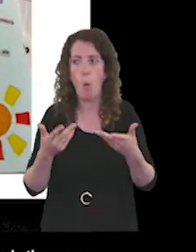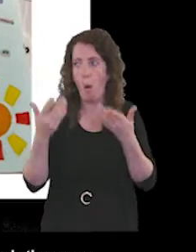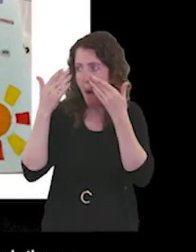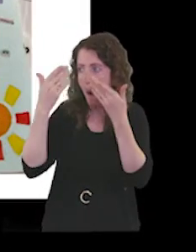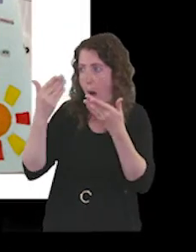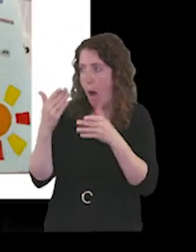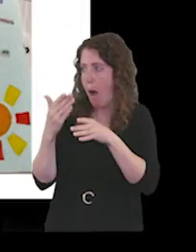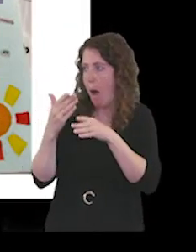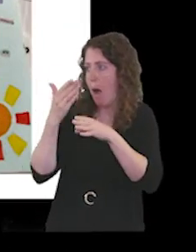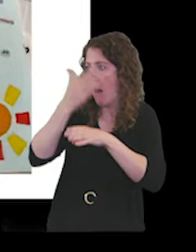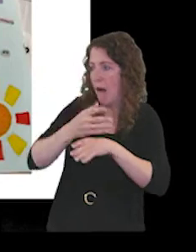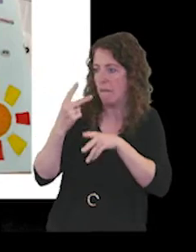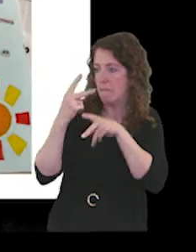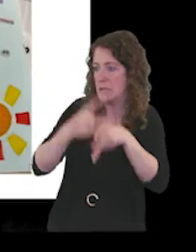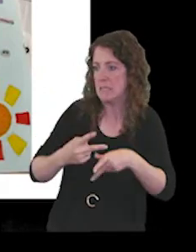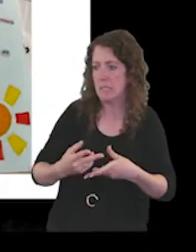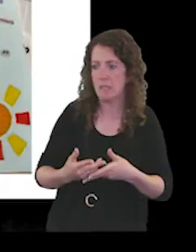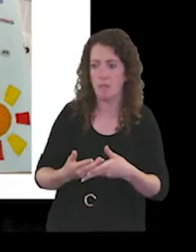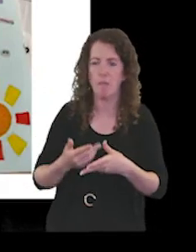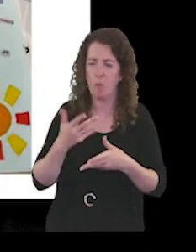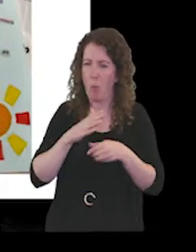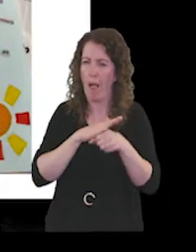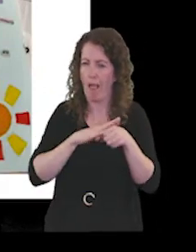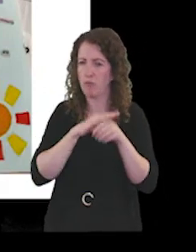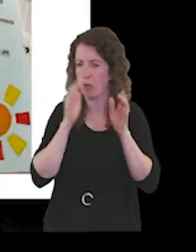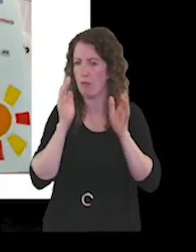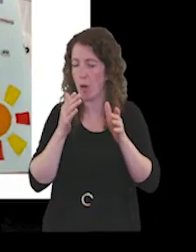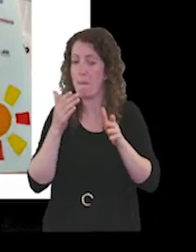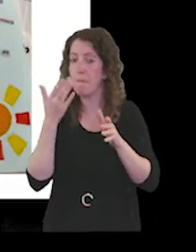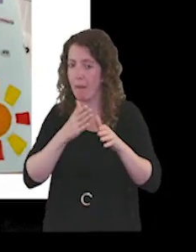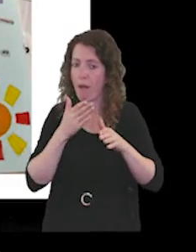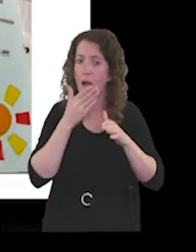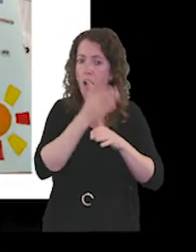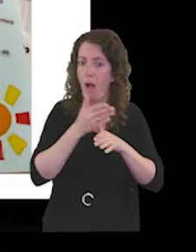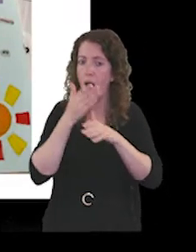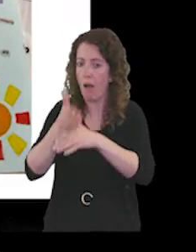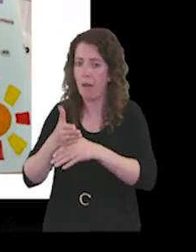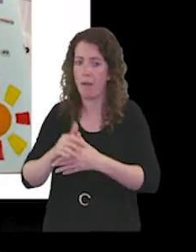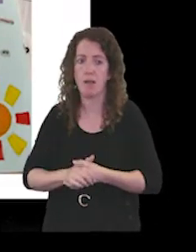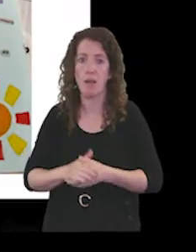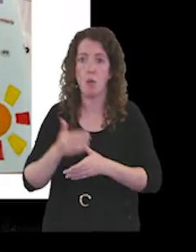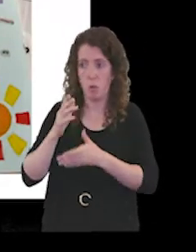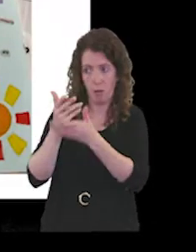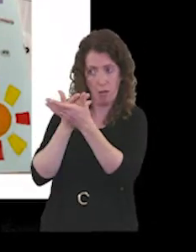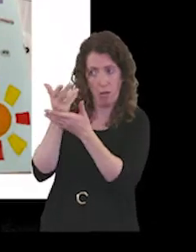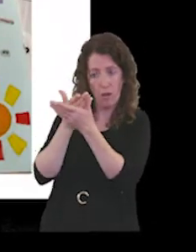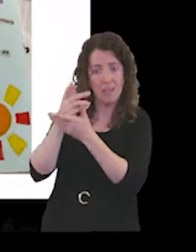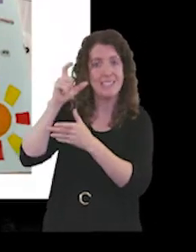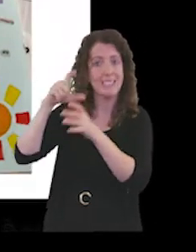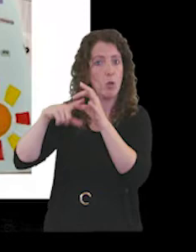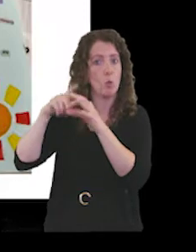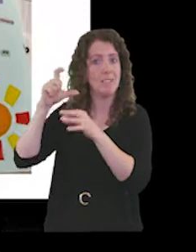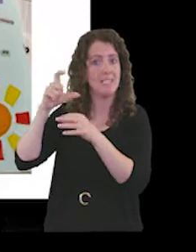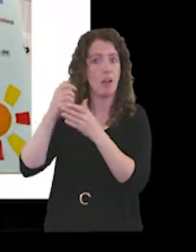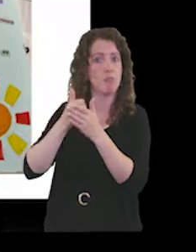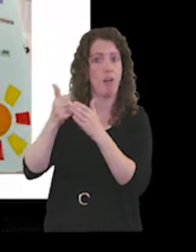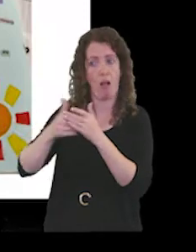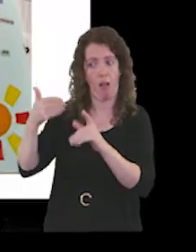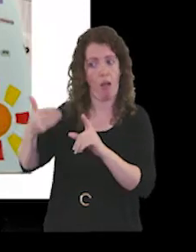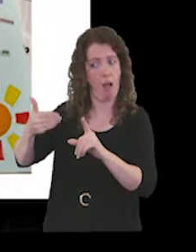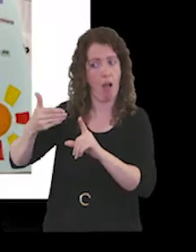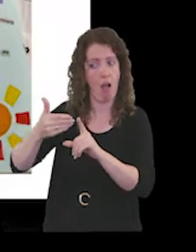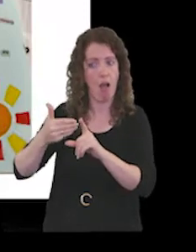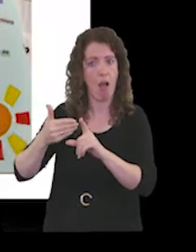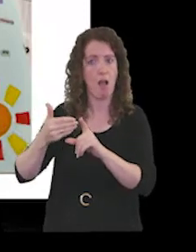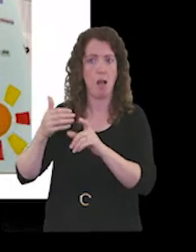of concern. We speak to the CQC on a regular basis and keep them updated on